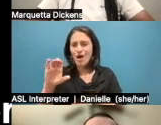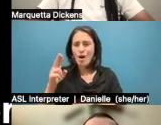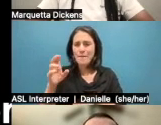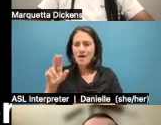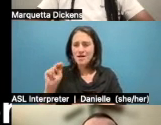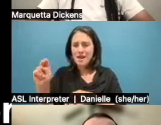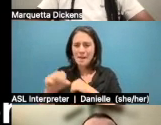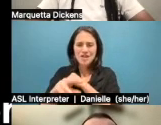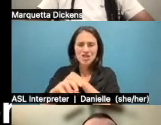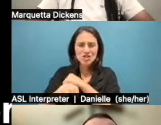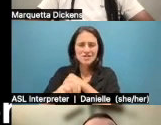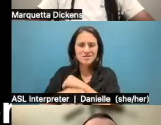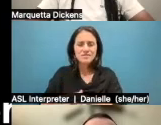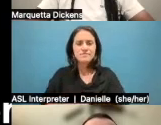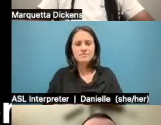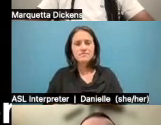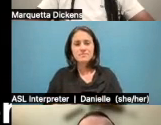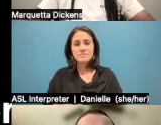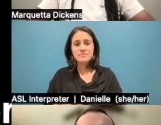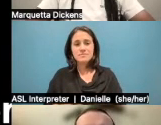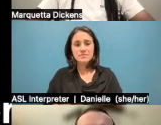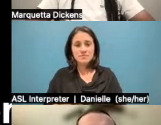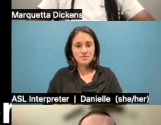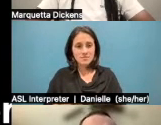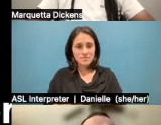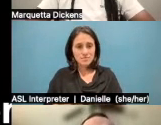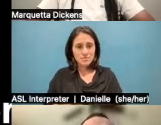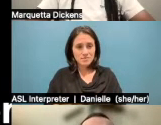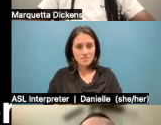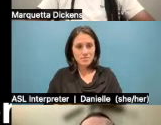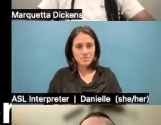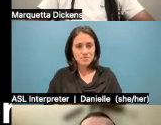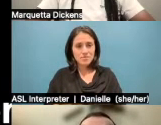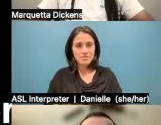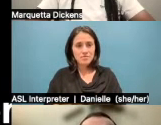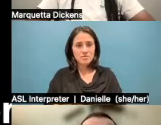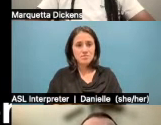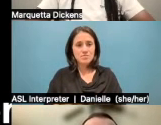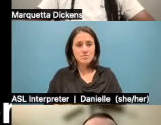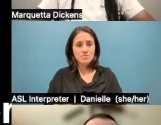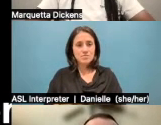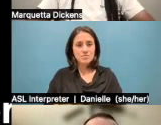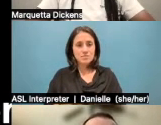enslaved Africans led to the invention of coal-powered machines that birthed industrial revolutions, empires powered by fossil fuels, and ultimately a world